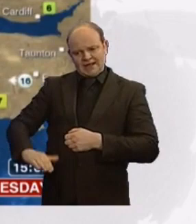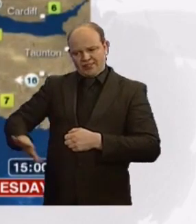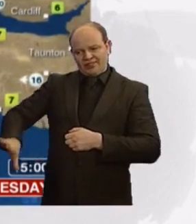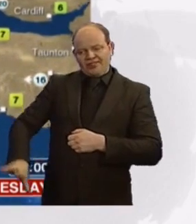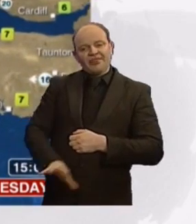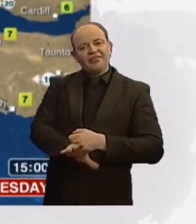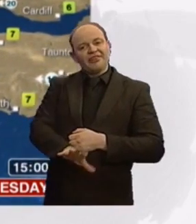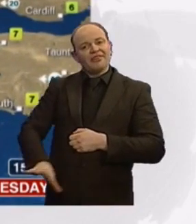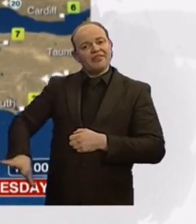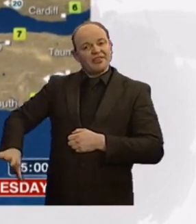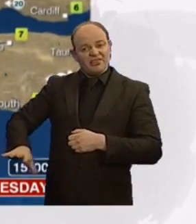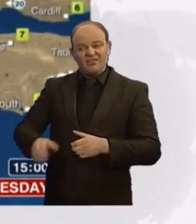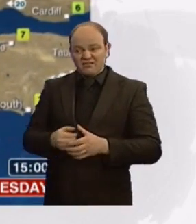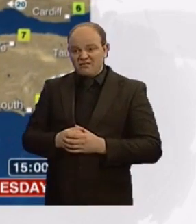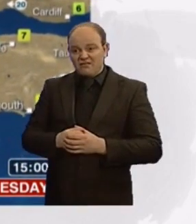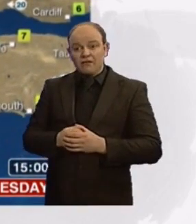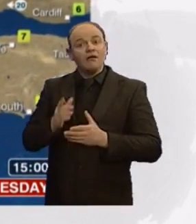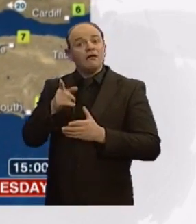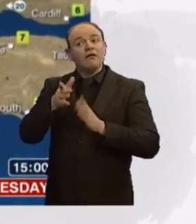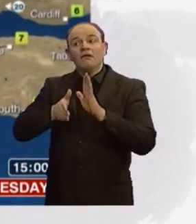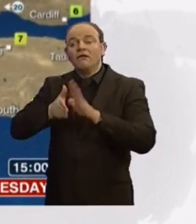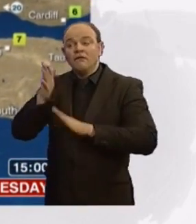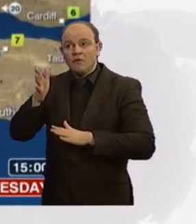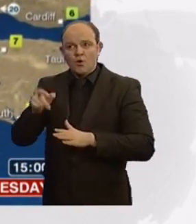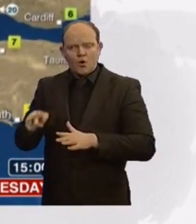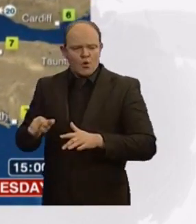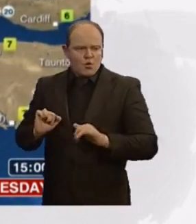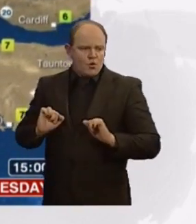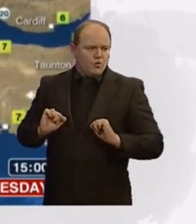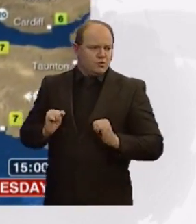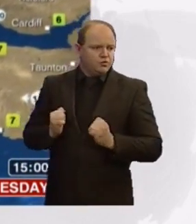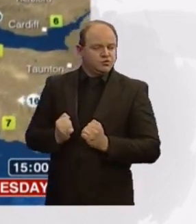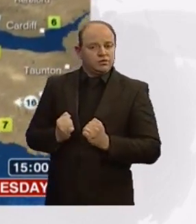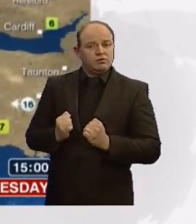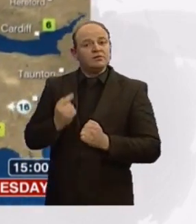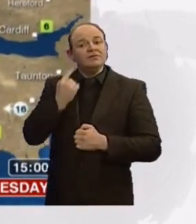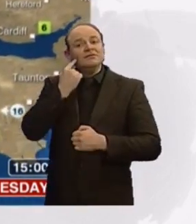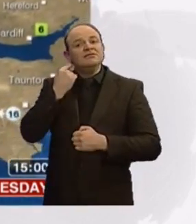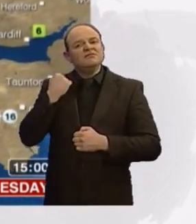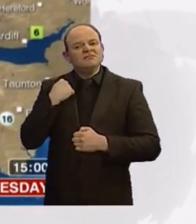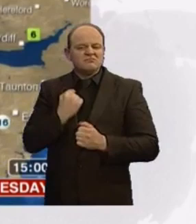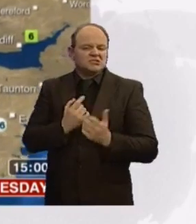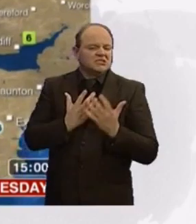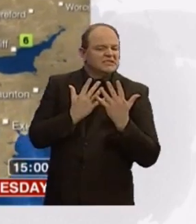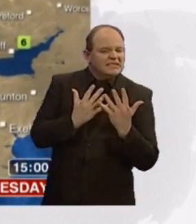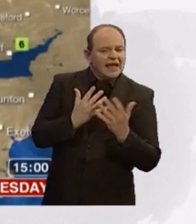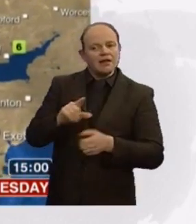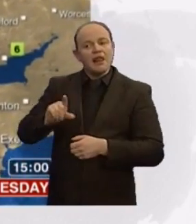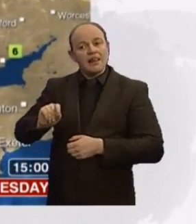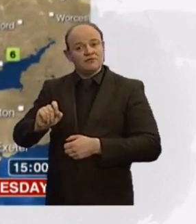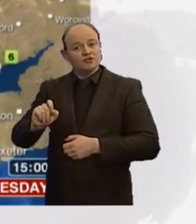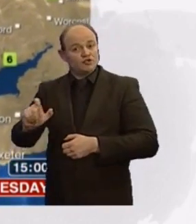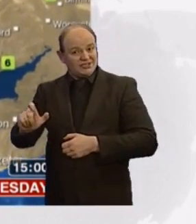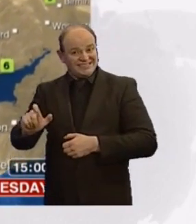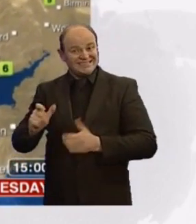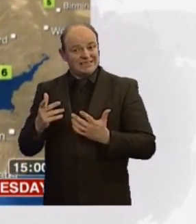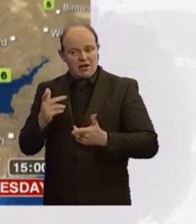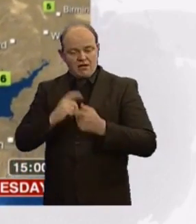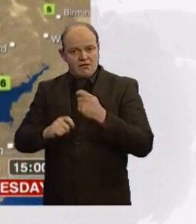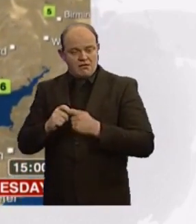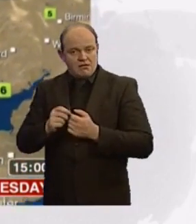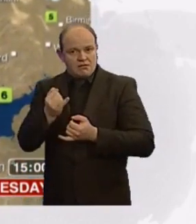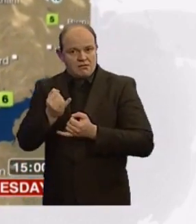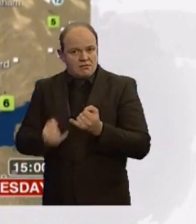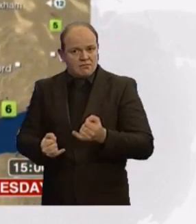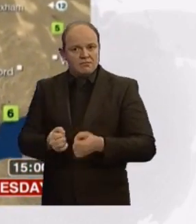feature and it's adding an extra chill to the air. So where we had 10 or 11 degrees yesterday, more like 6 or 7, add on the wind, and yes, it's